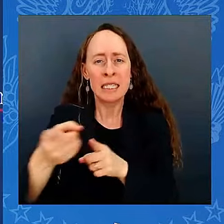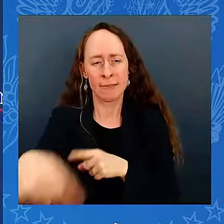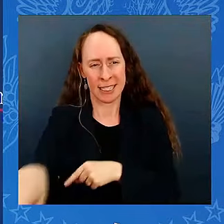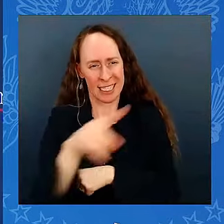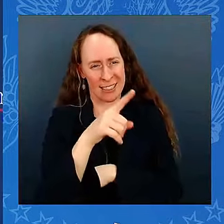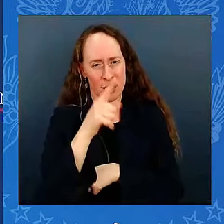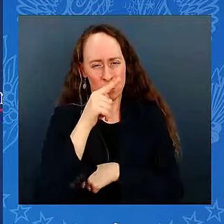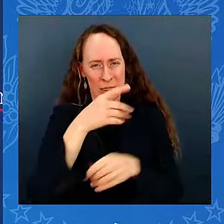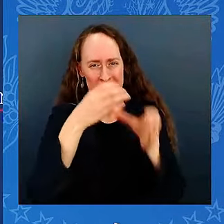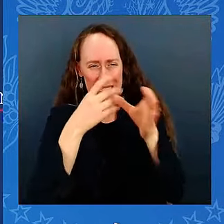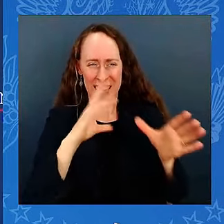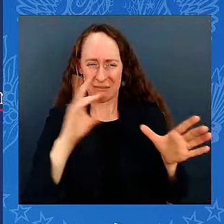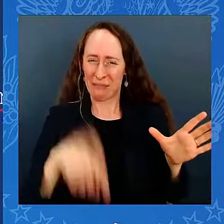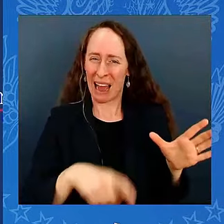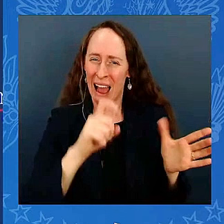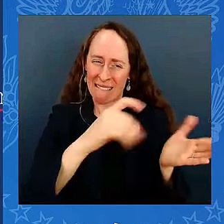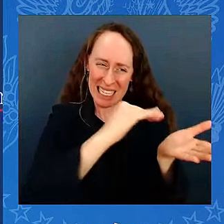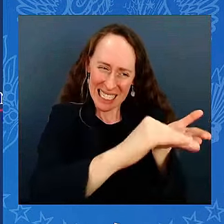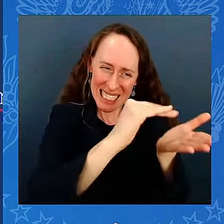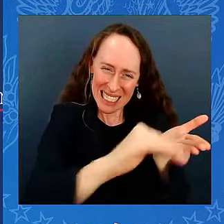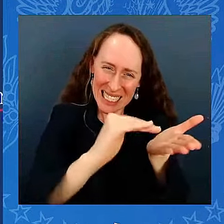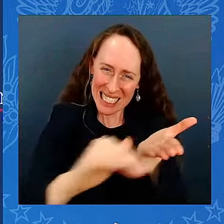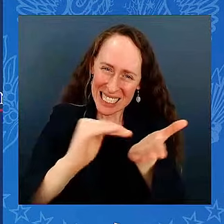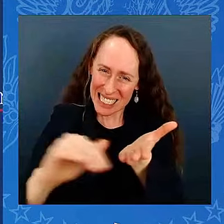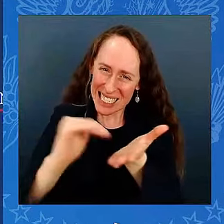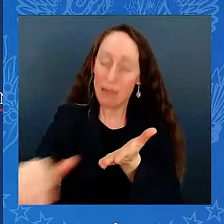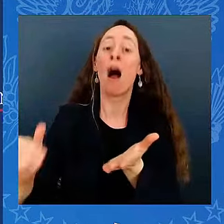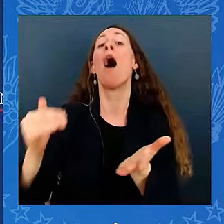100 percent chance of a recession in 2023.